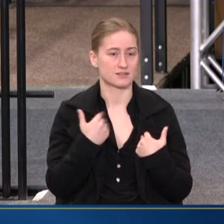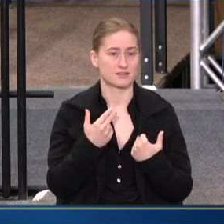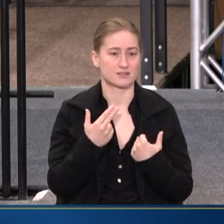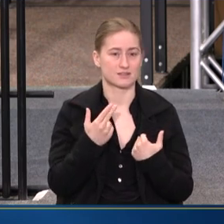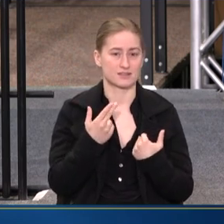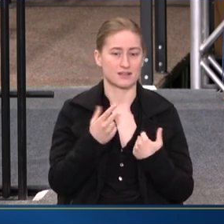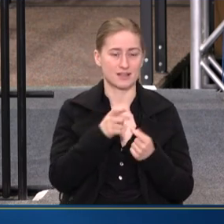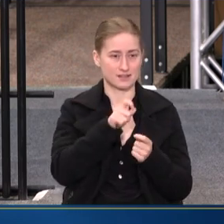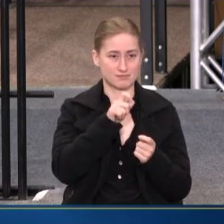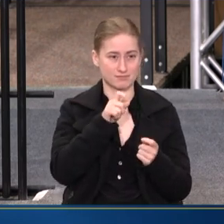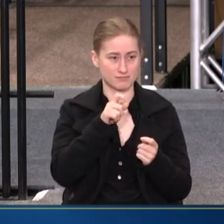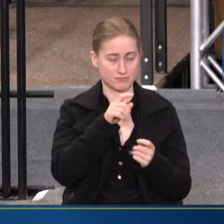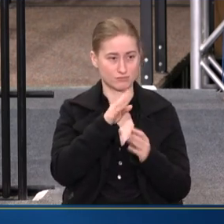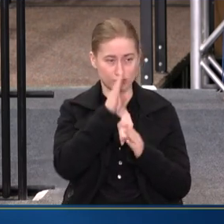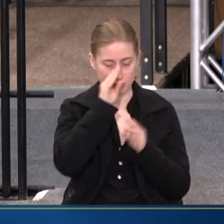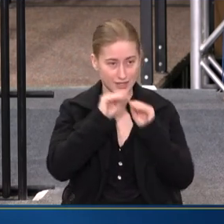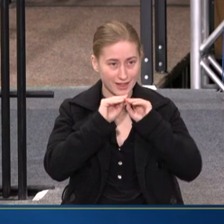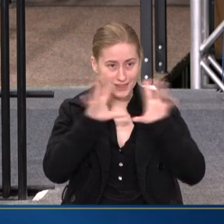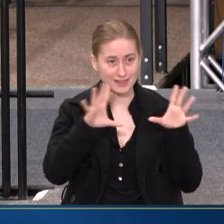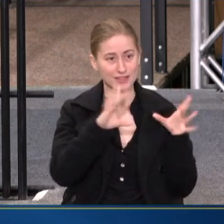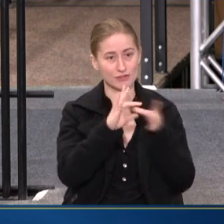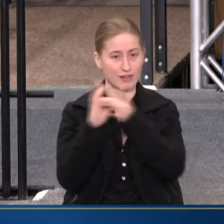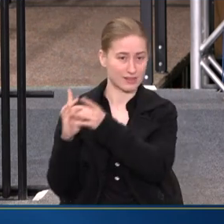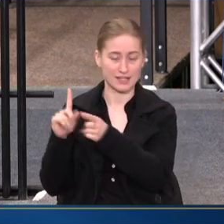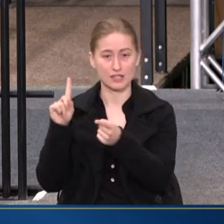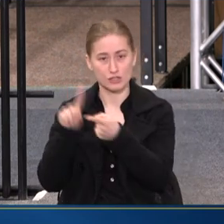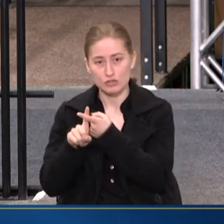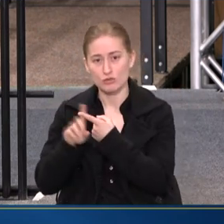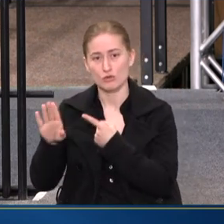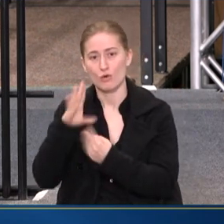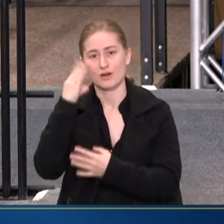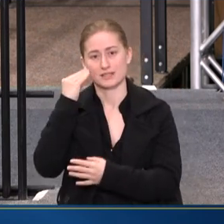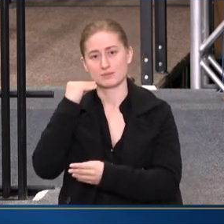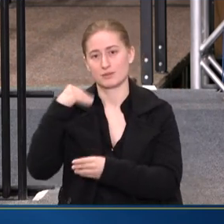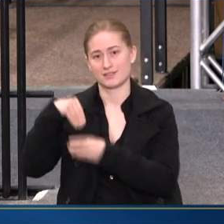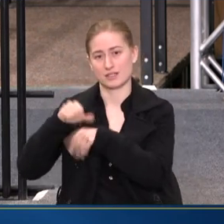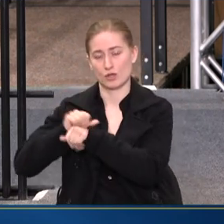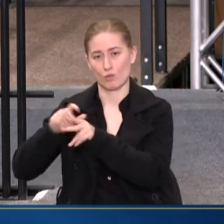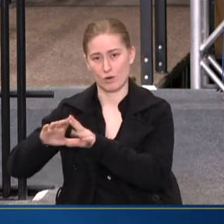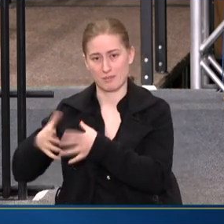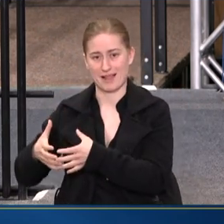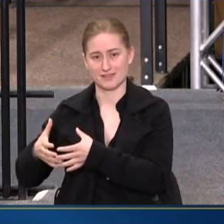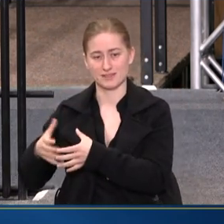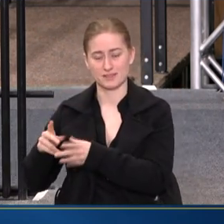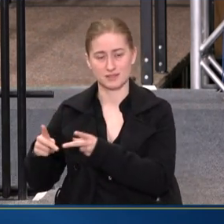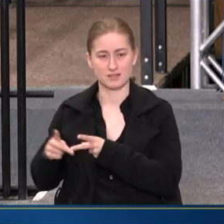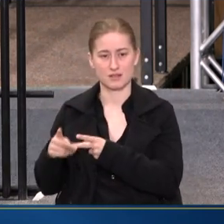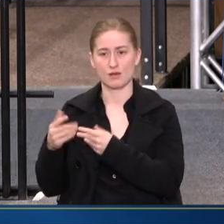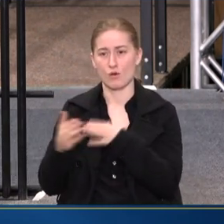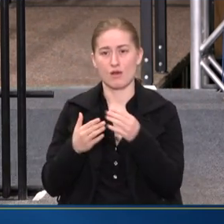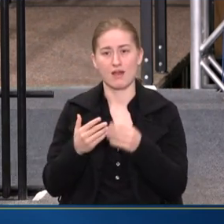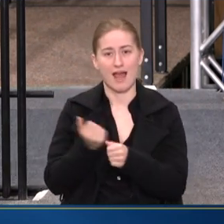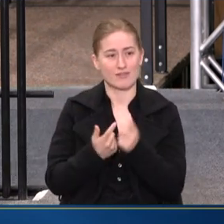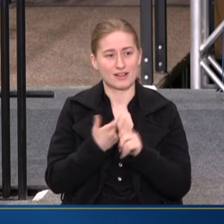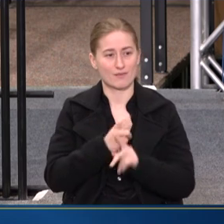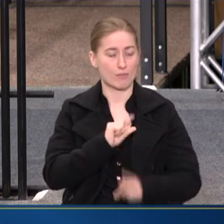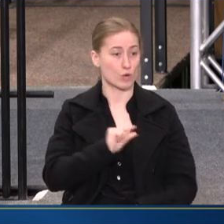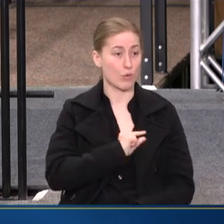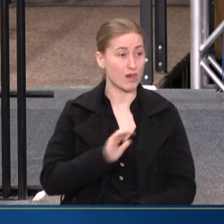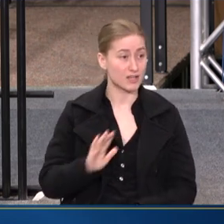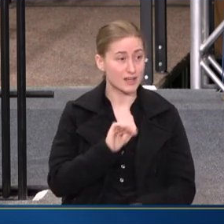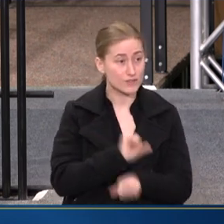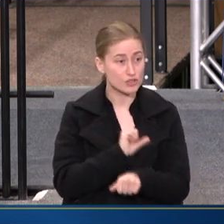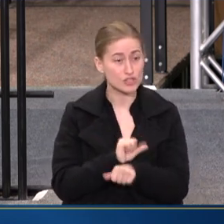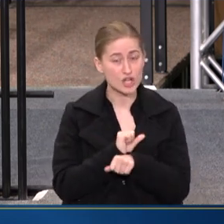LINK TO ONE'S EXPERIENCE IN THE WORKPLACE. EVERYTHING FROM THE QUALITY OF YOUR JOB,